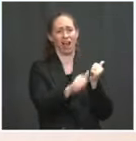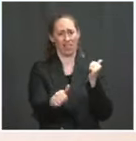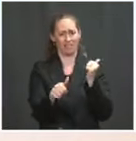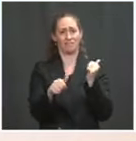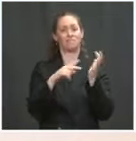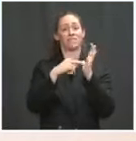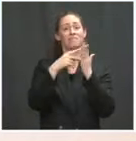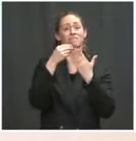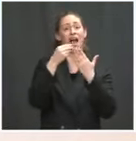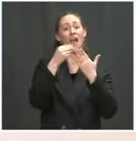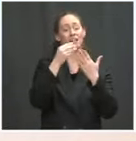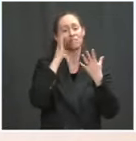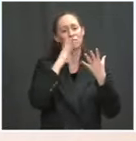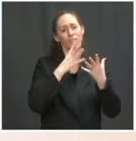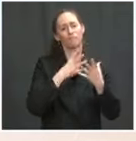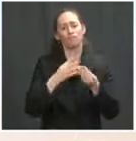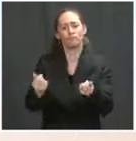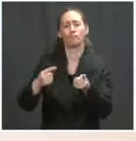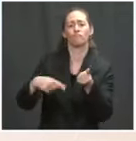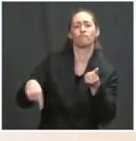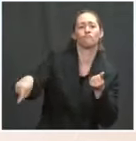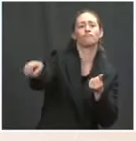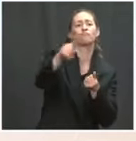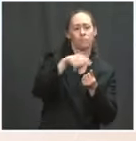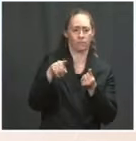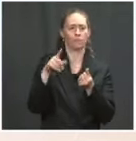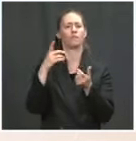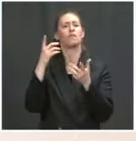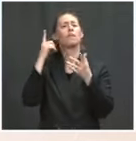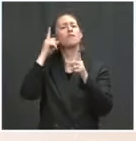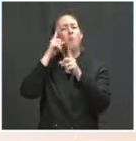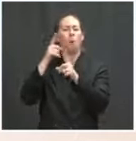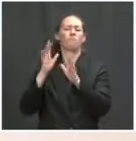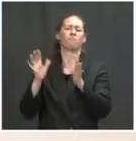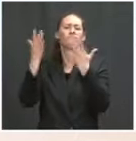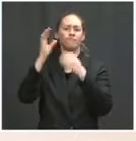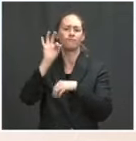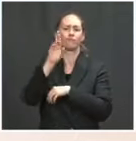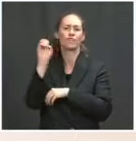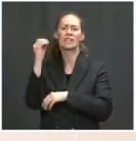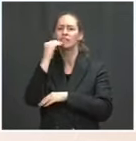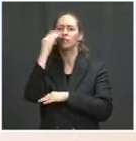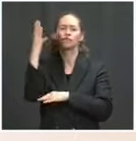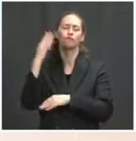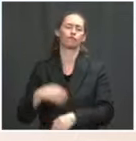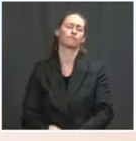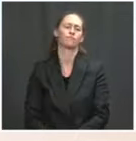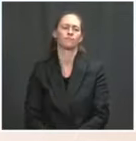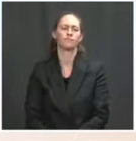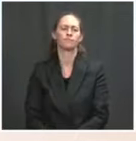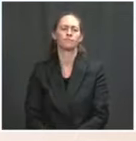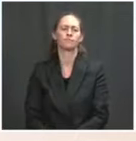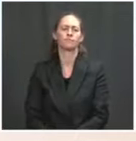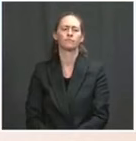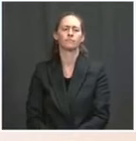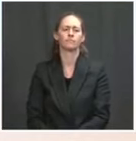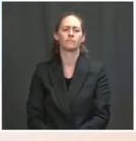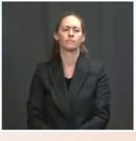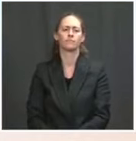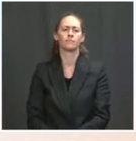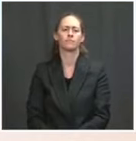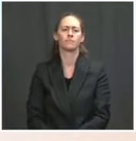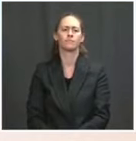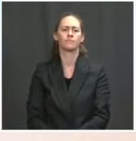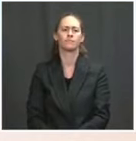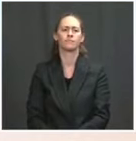free meals. Thank you, Secretary. The last one. On this idea of a carbon bank, since you've been on the job, what is the feedback